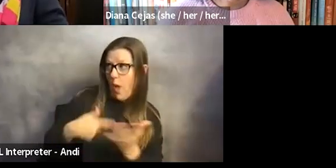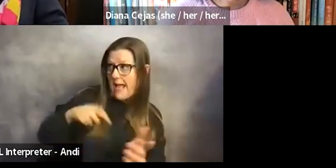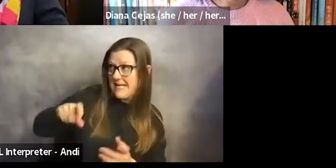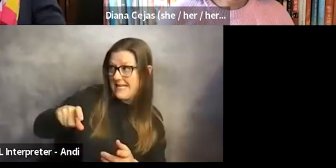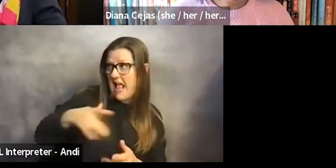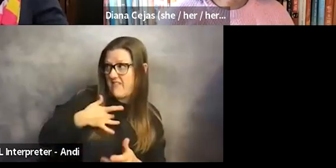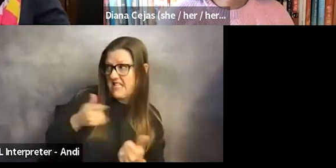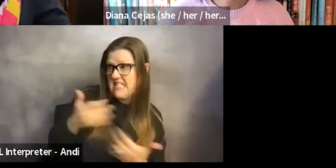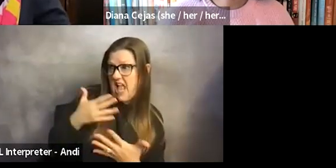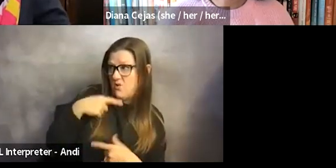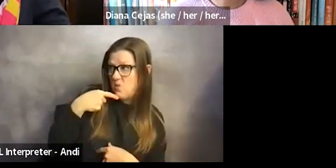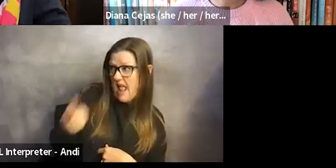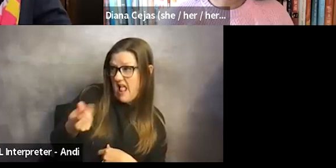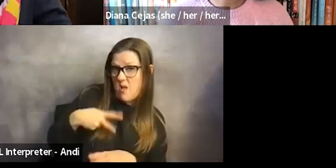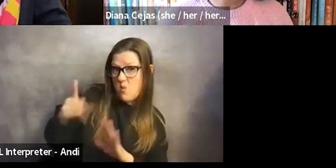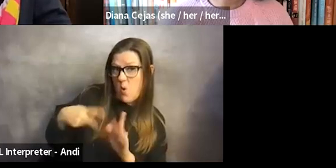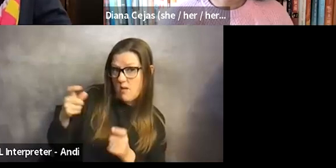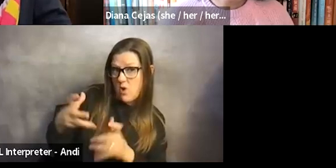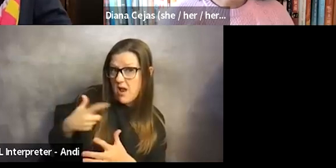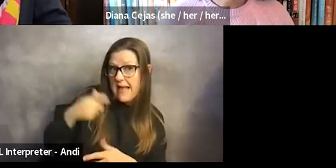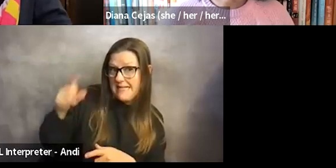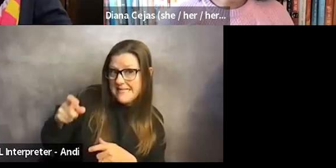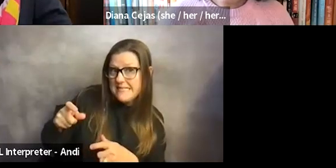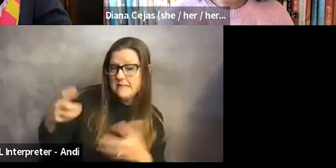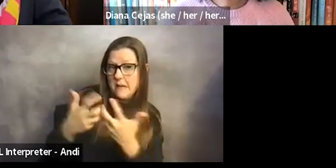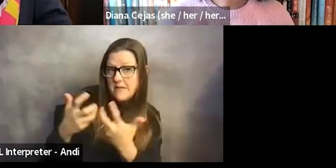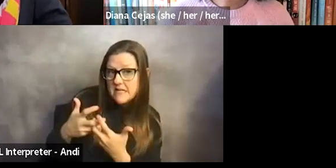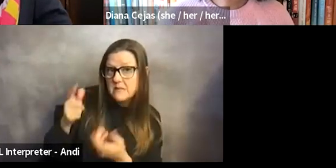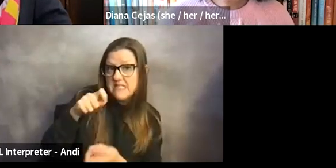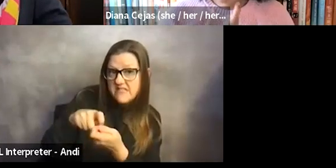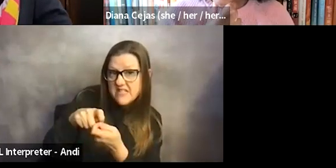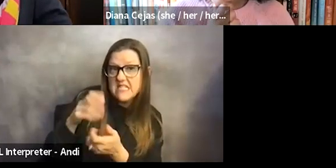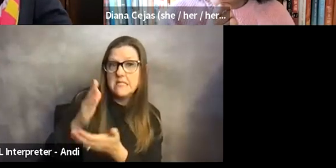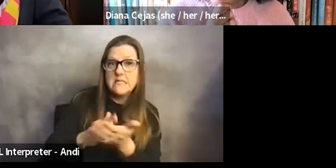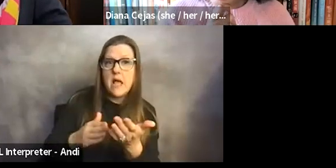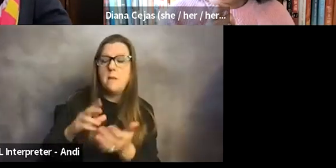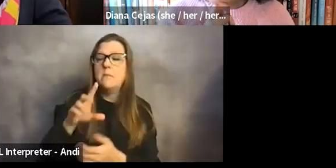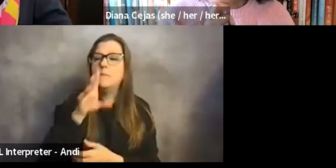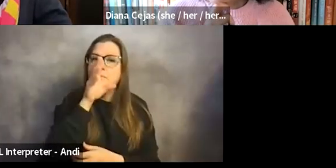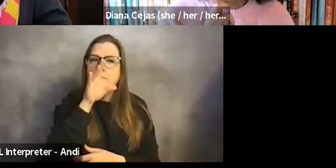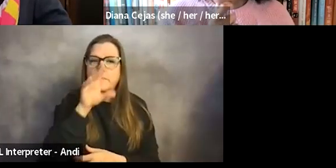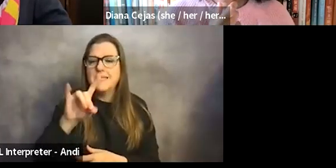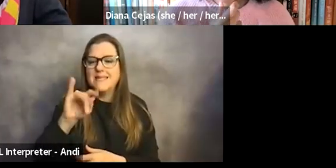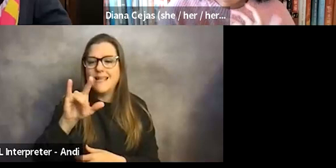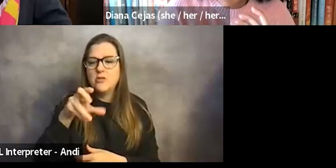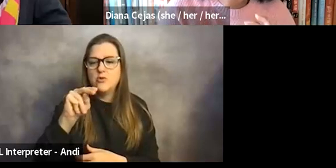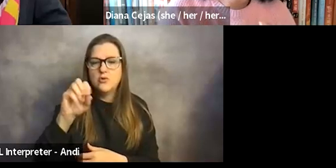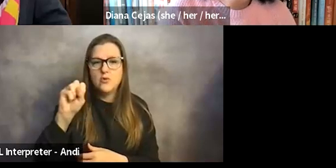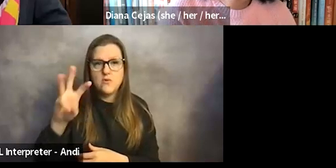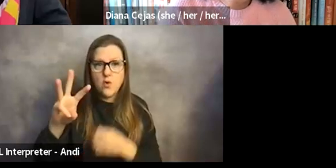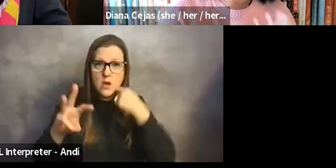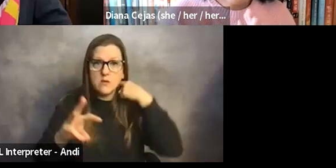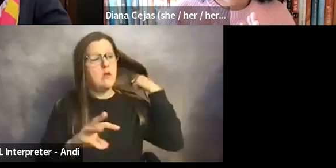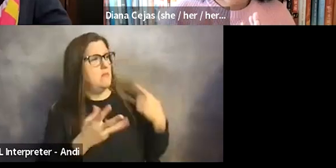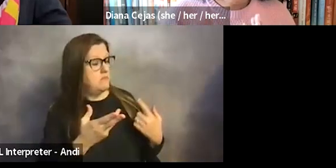scared to disclose to my program director about needing accommodations. Specifically, I needed some dictation software. And he was like, well, do you just want to